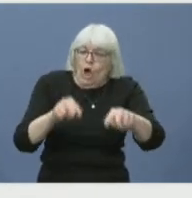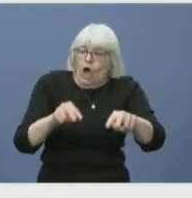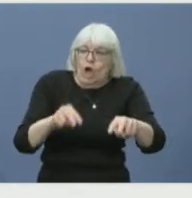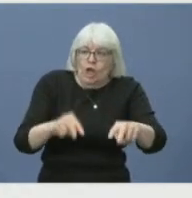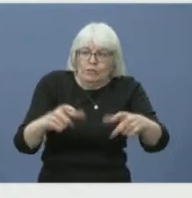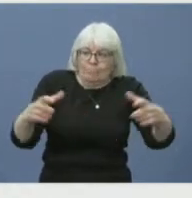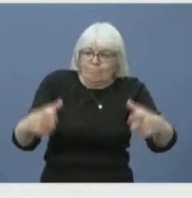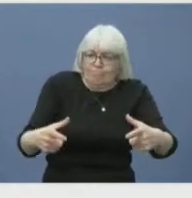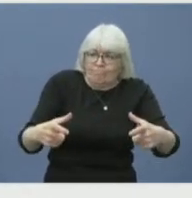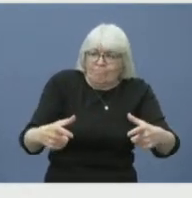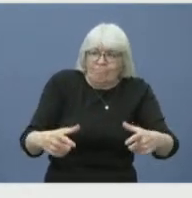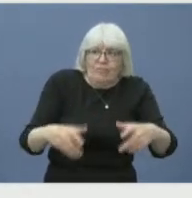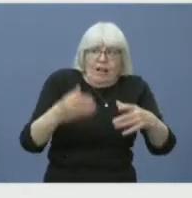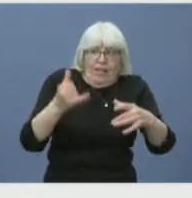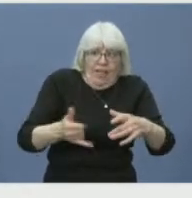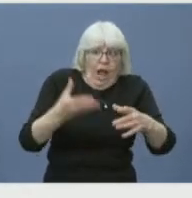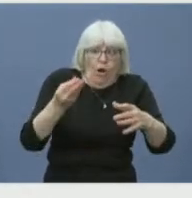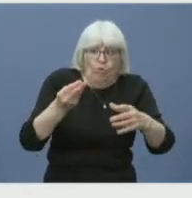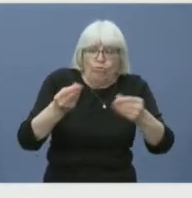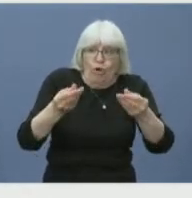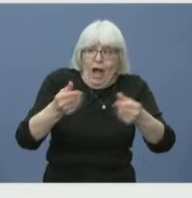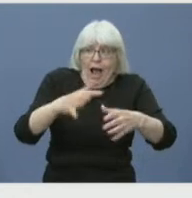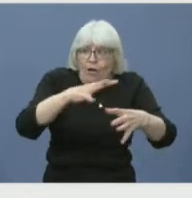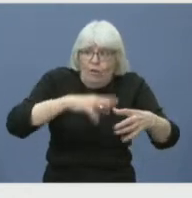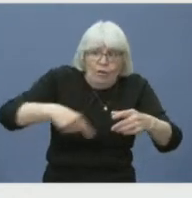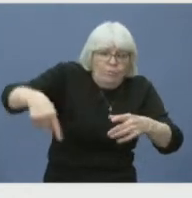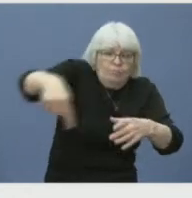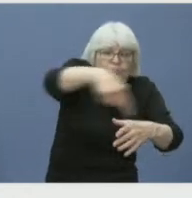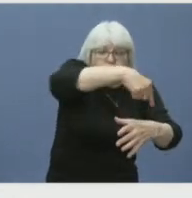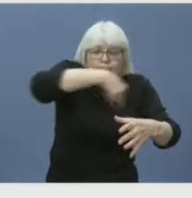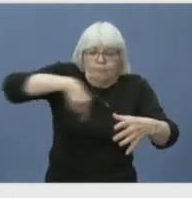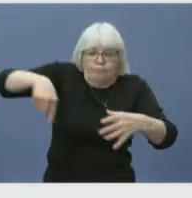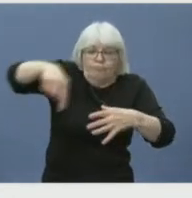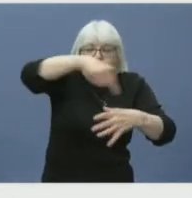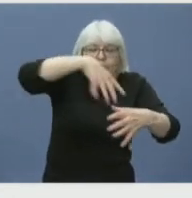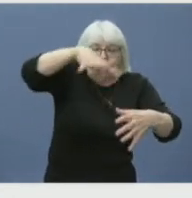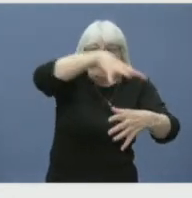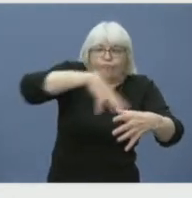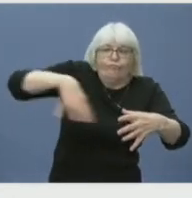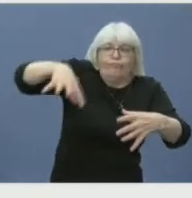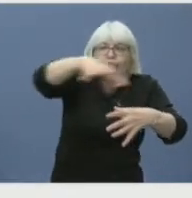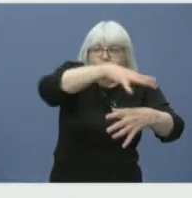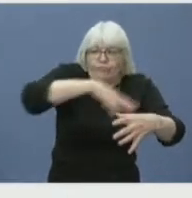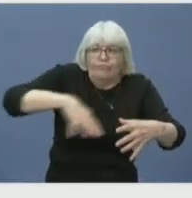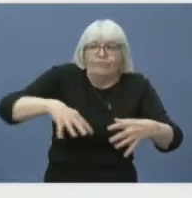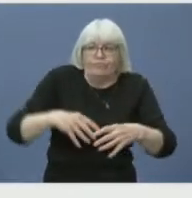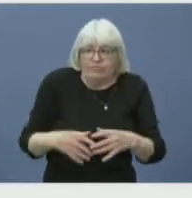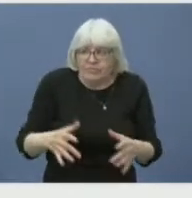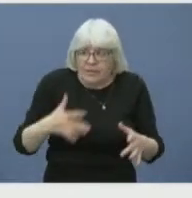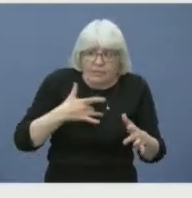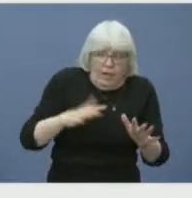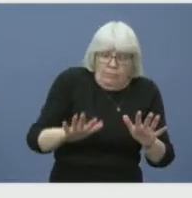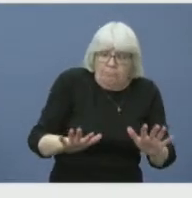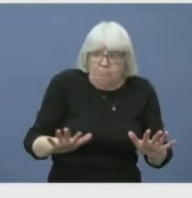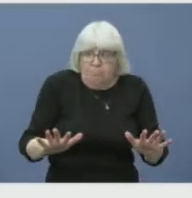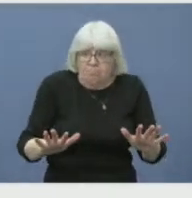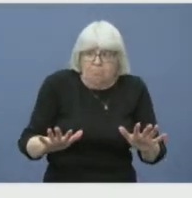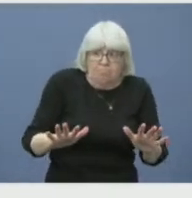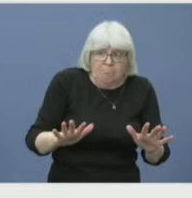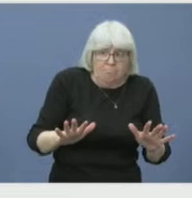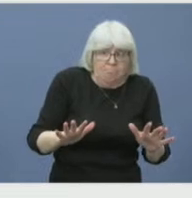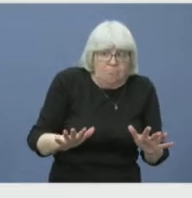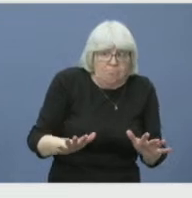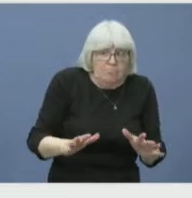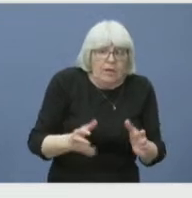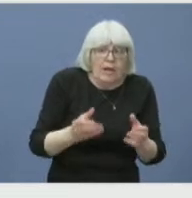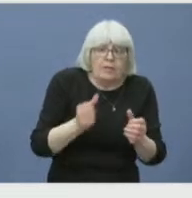daily until we're comfortable we can ensure that every little bit of smoldering